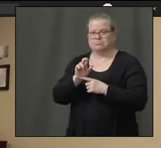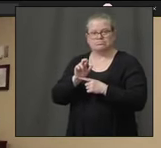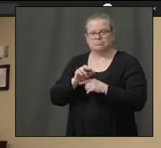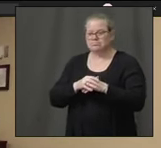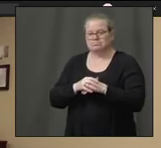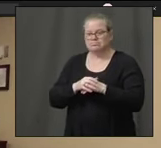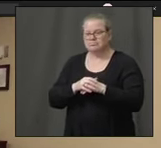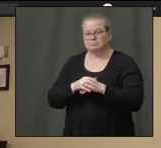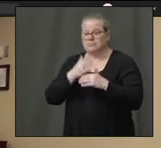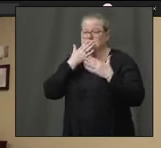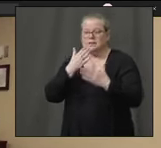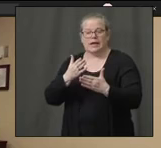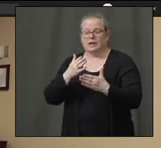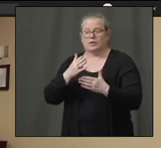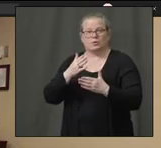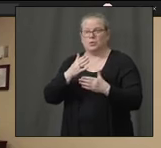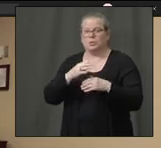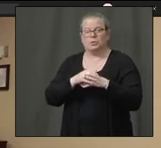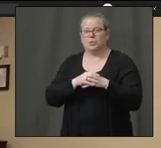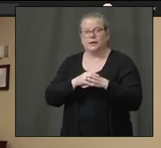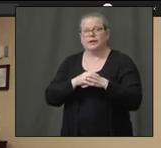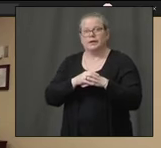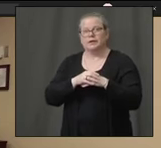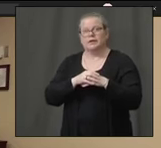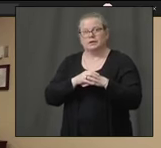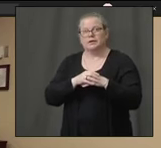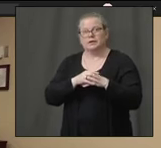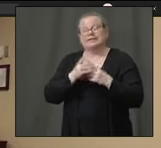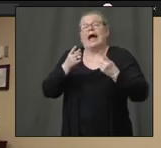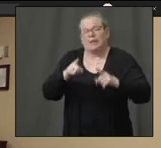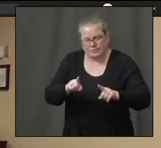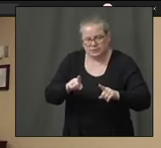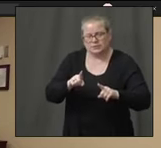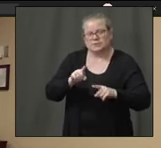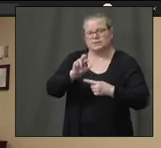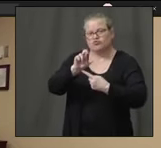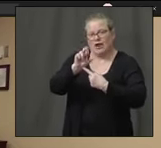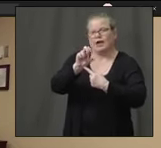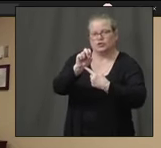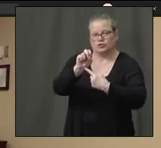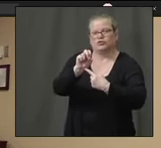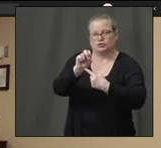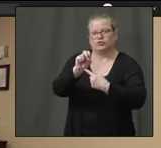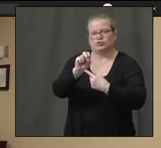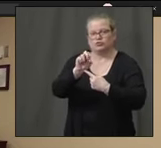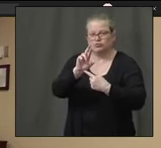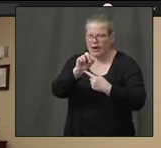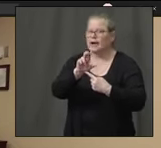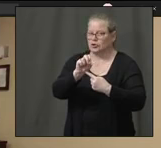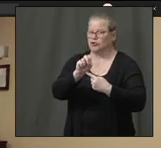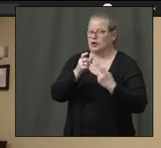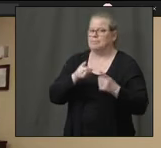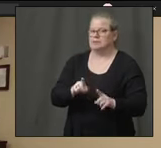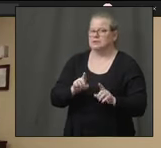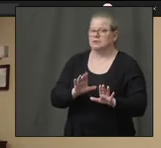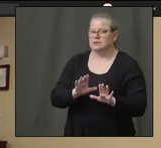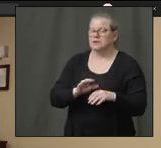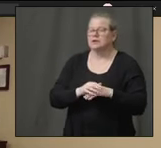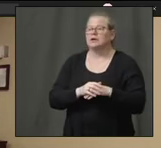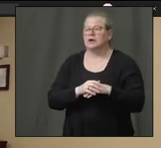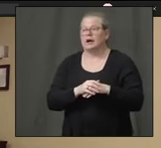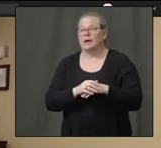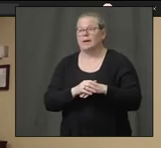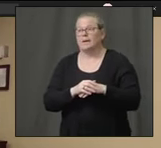non-existent, but infrequent. But certainly, we're still, we still don't know how long, if there is an immunity,